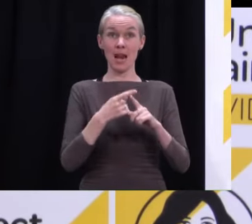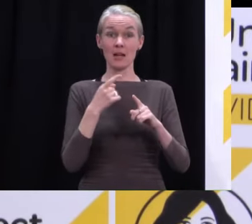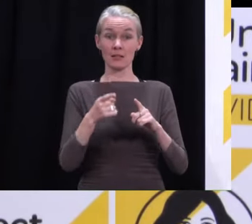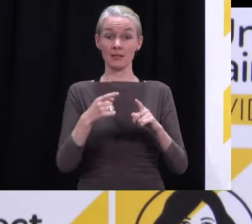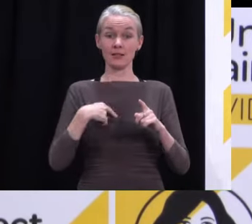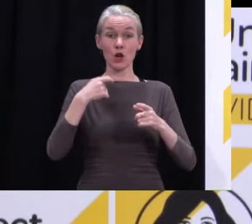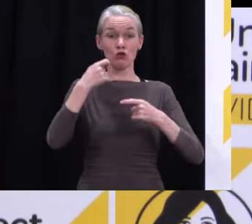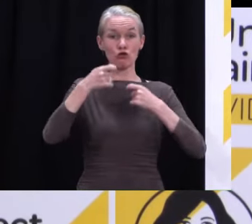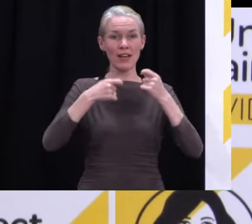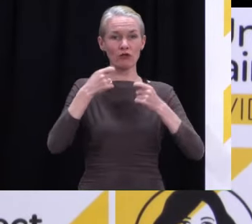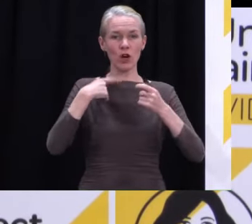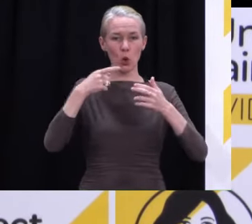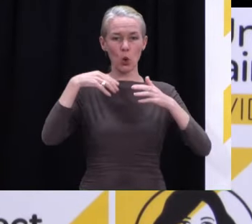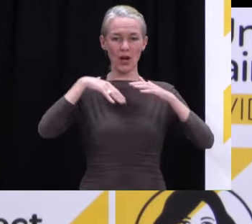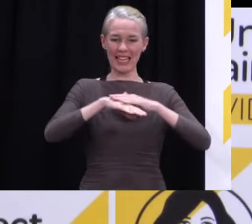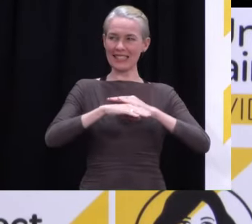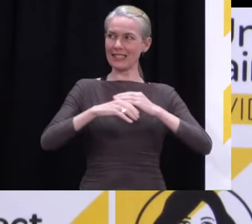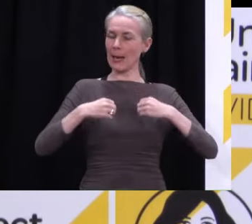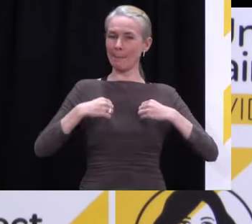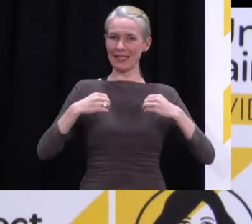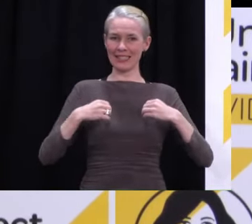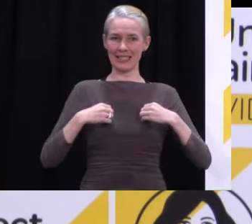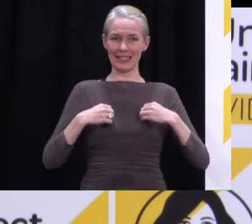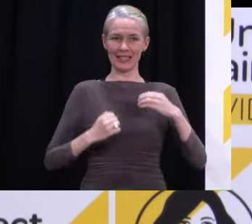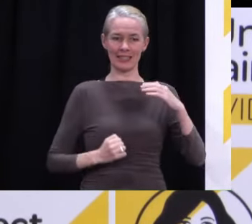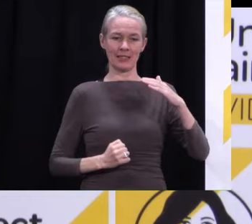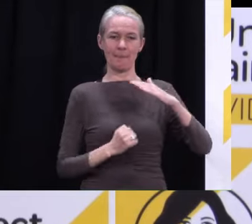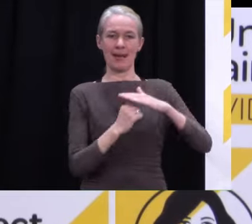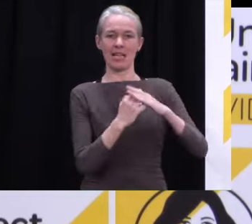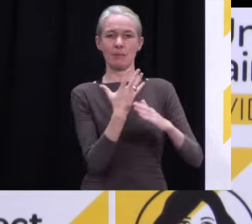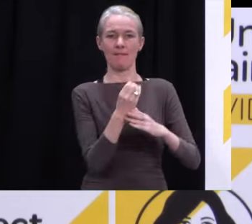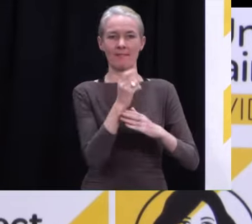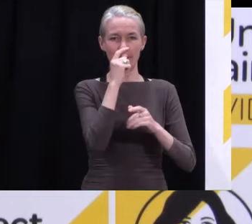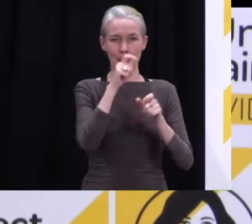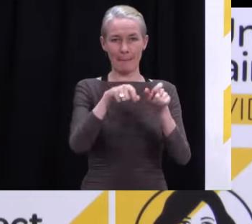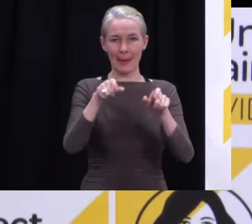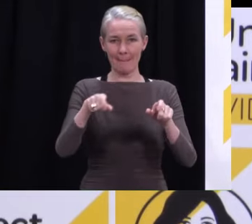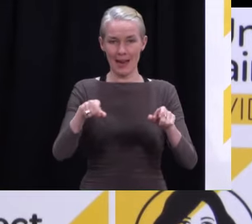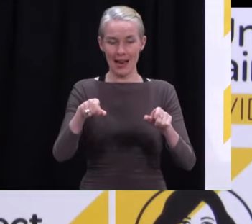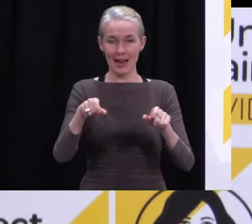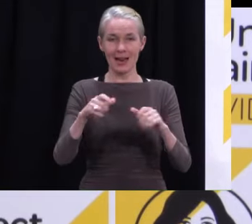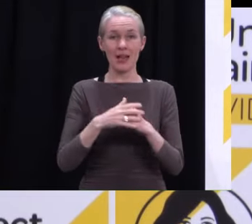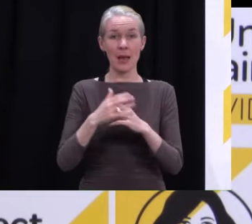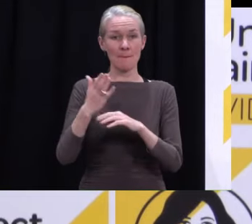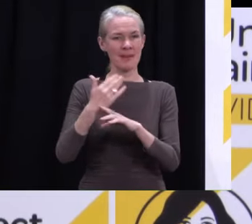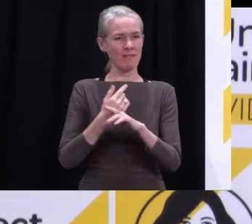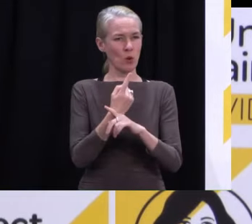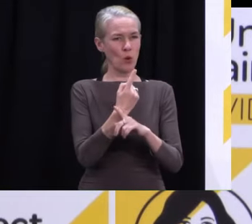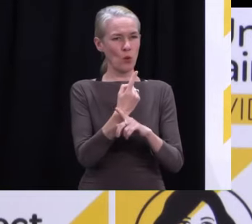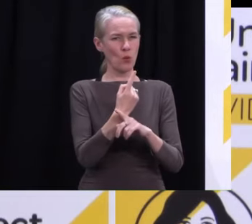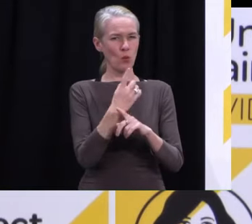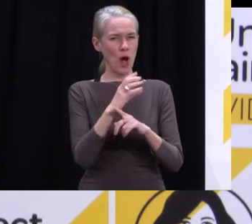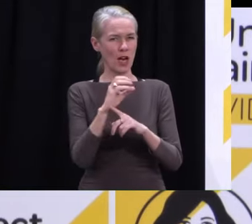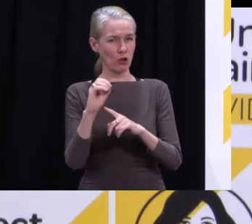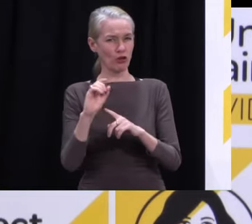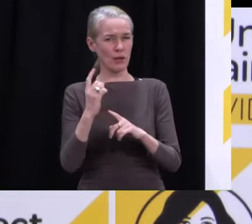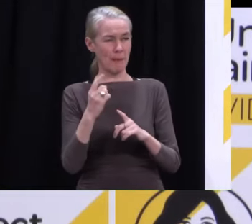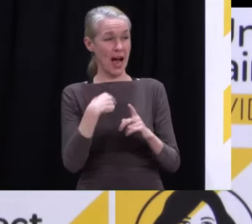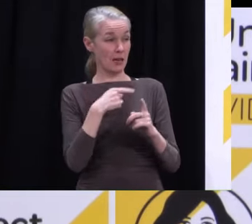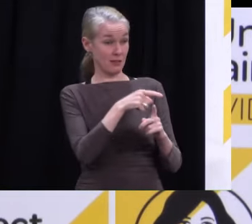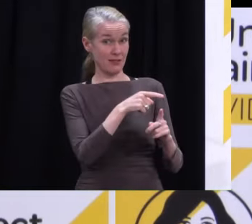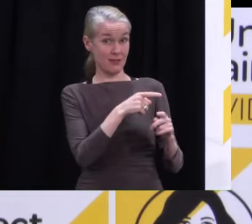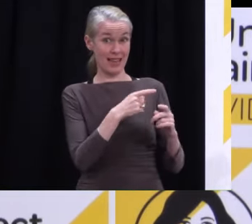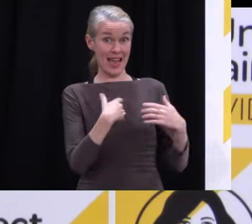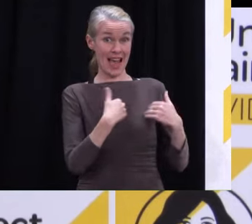100. The public health advice was to drop it down. The second change was just a bit more physical distancing in those public